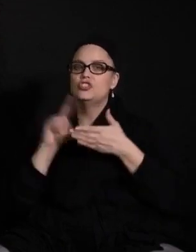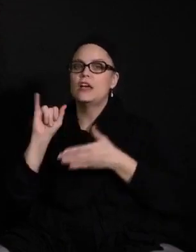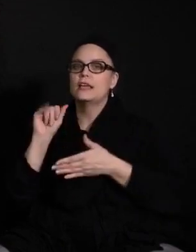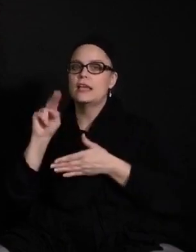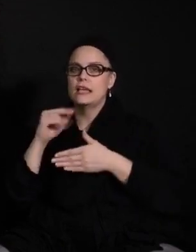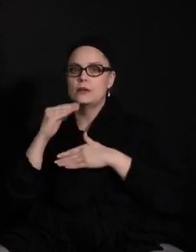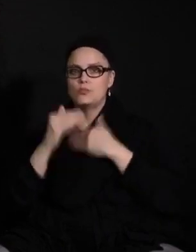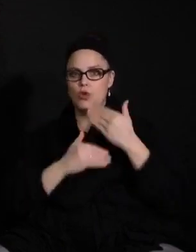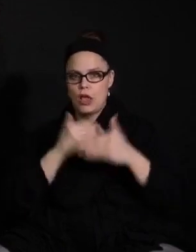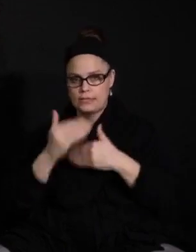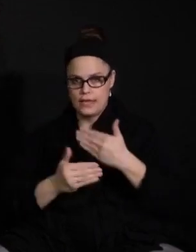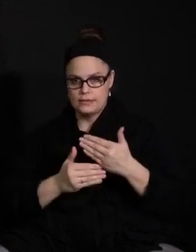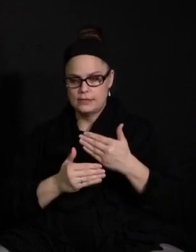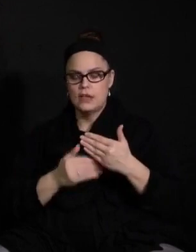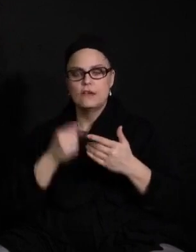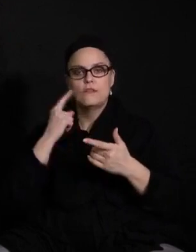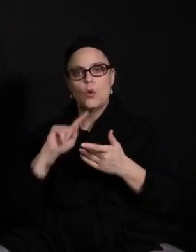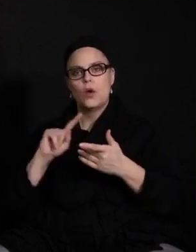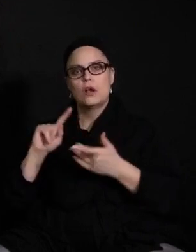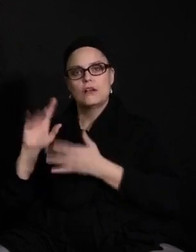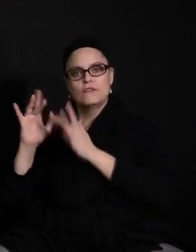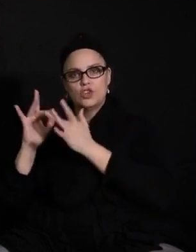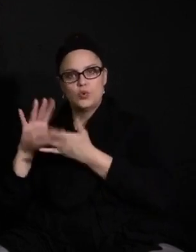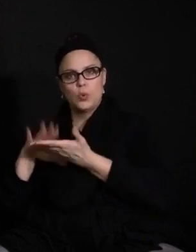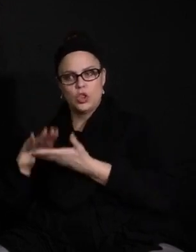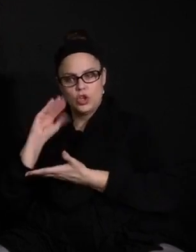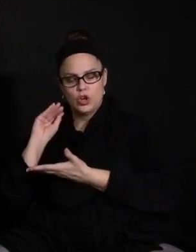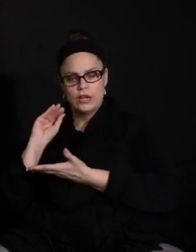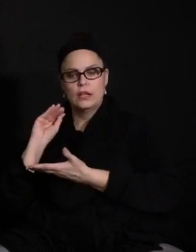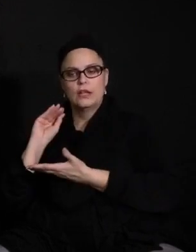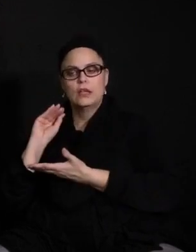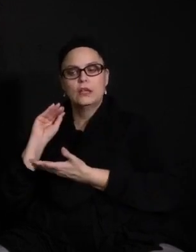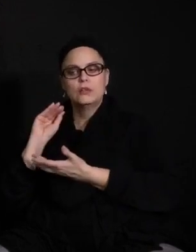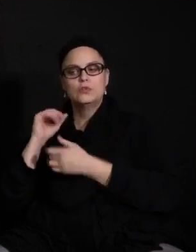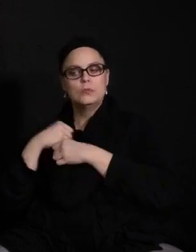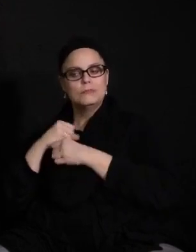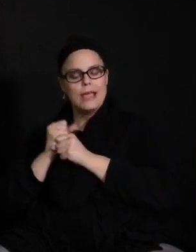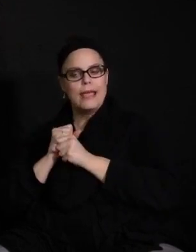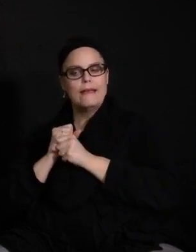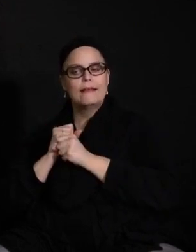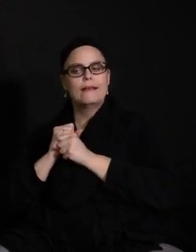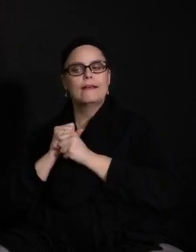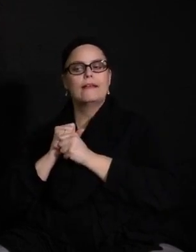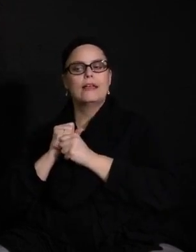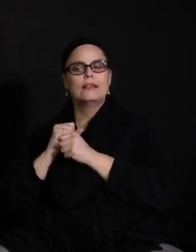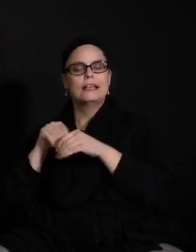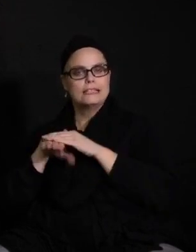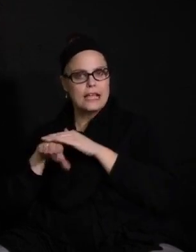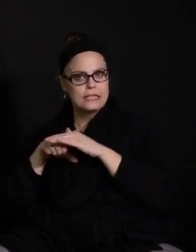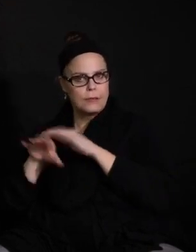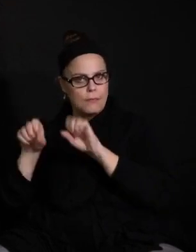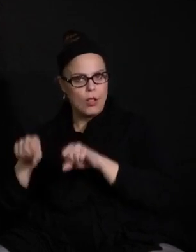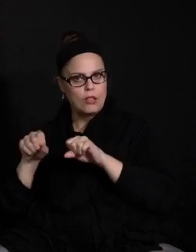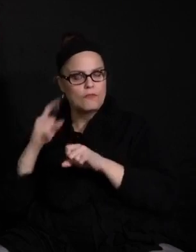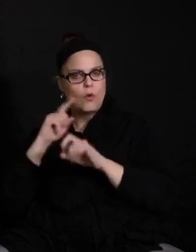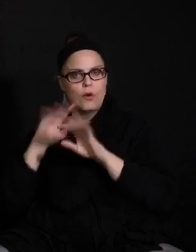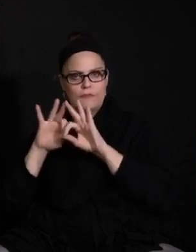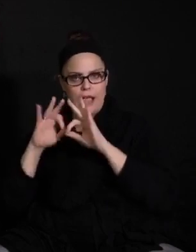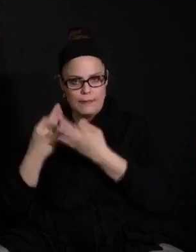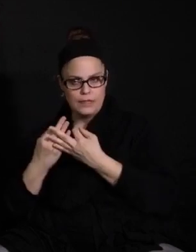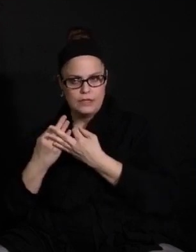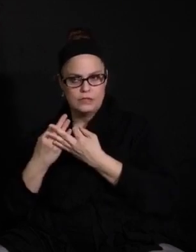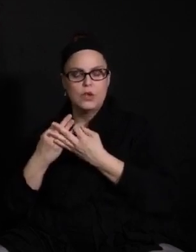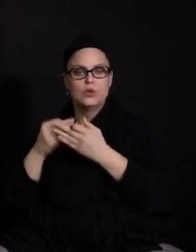process during the virtual learning really to make it accessible for families to access